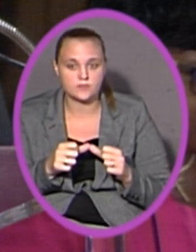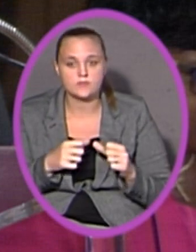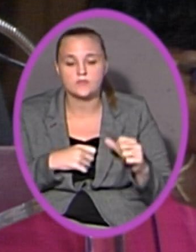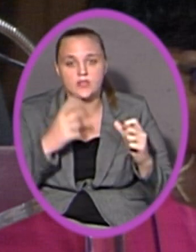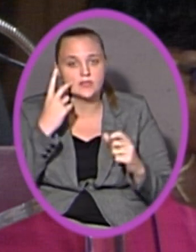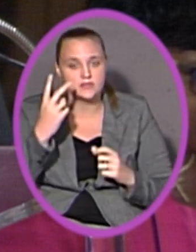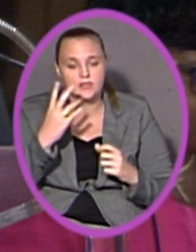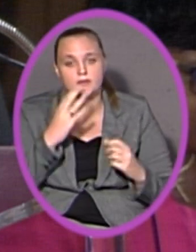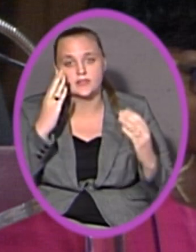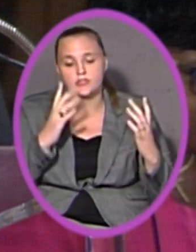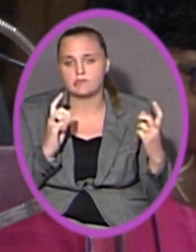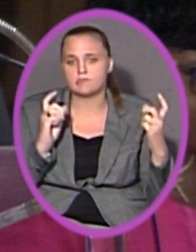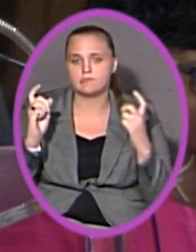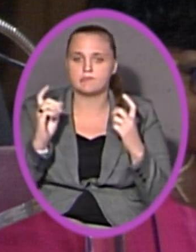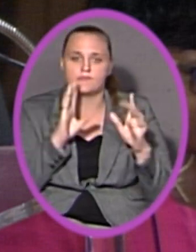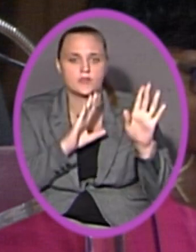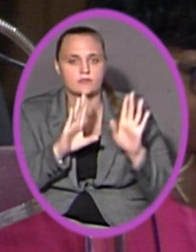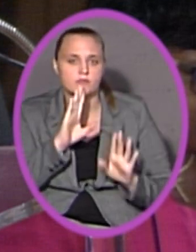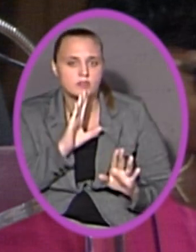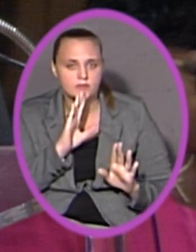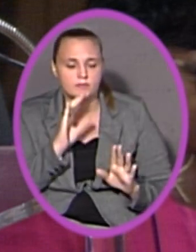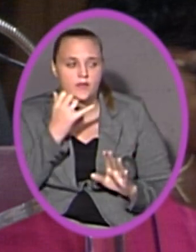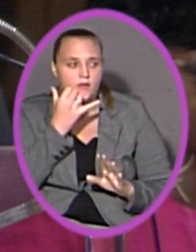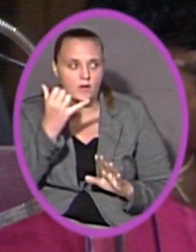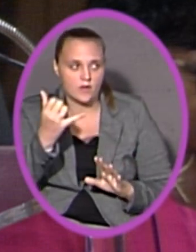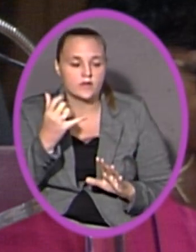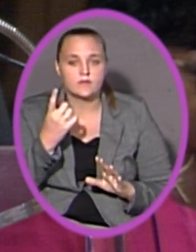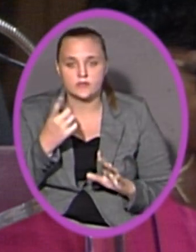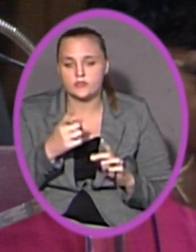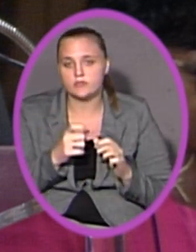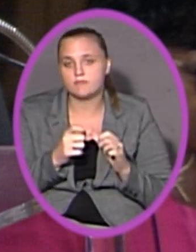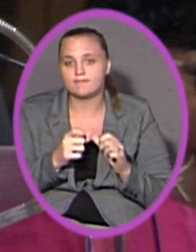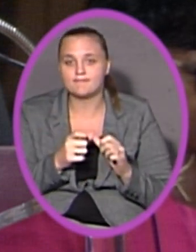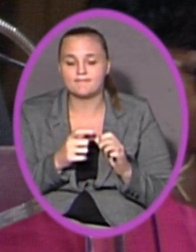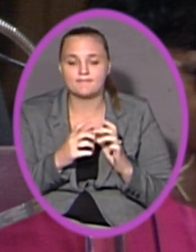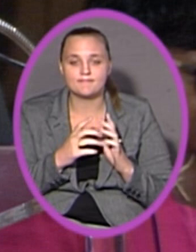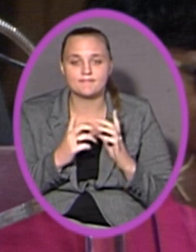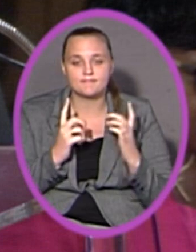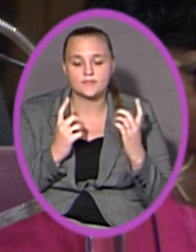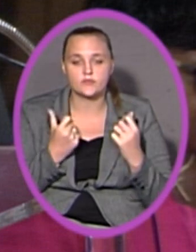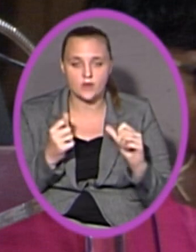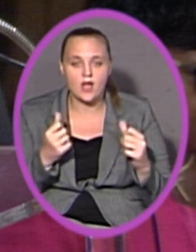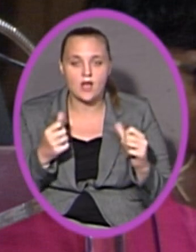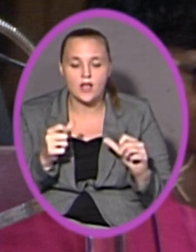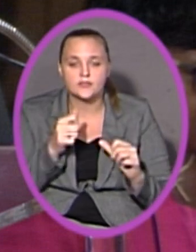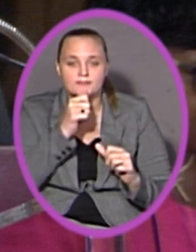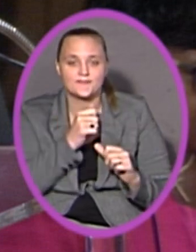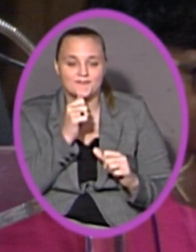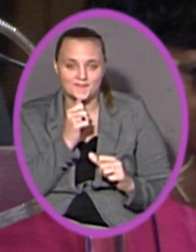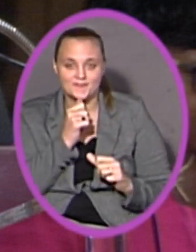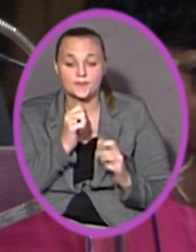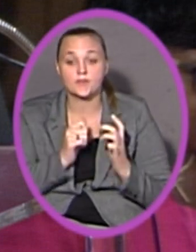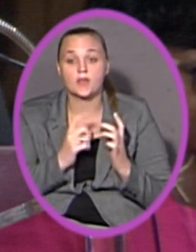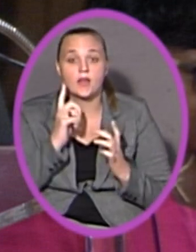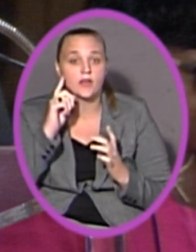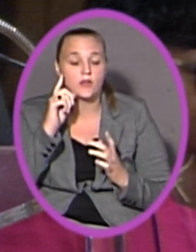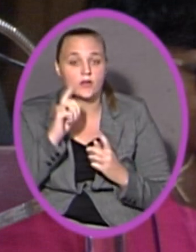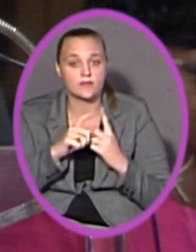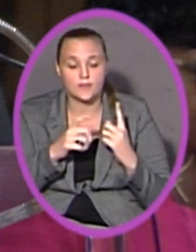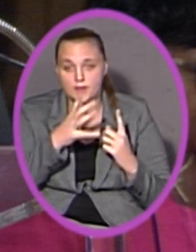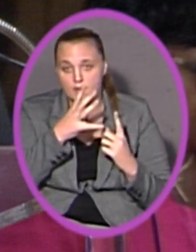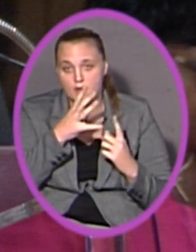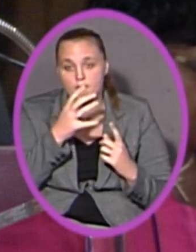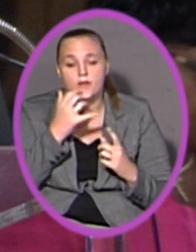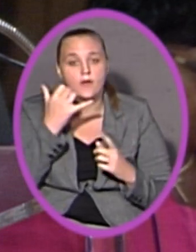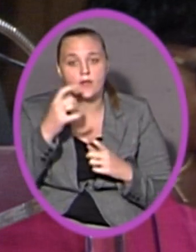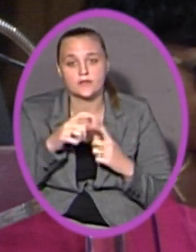see that my teacher was flustered by the call even though she kept her composure at all times. I later found out through my mom that the call was from the school board.